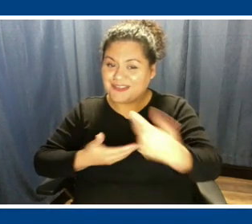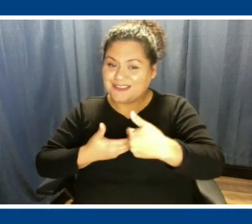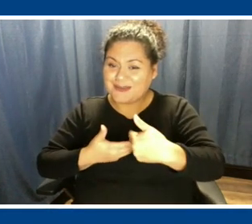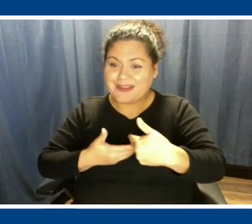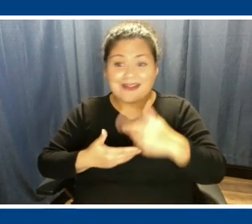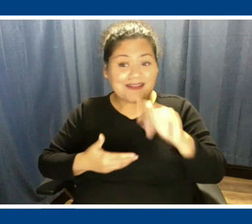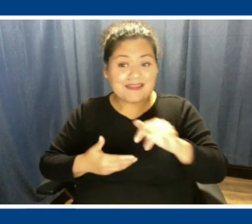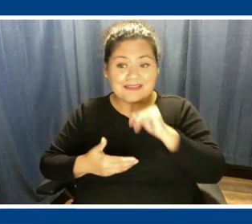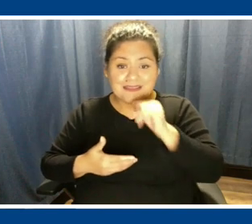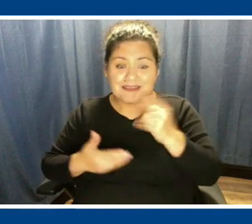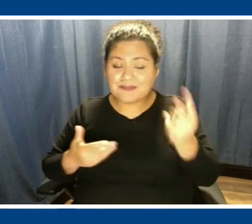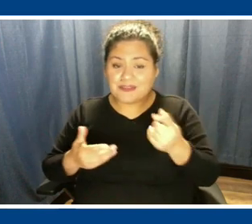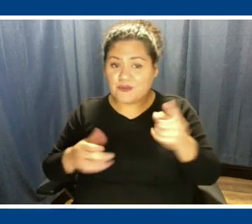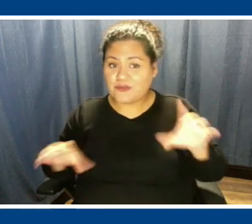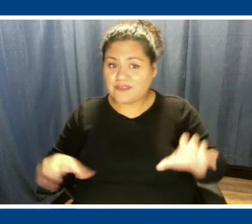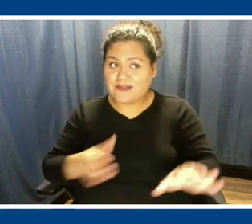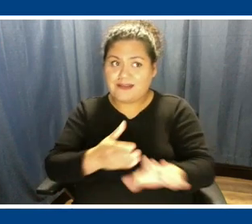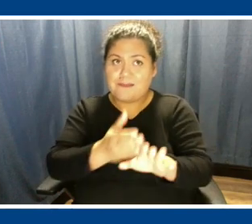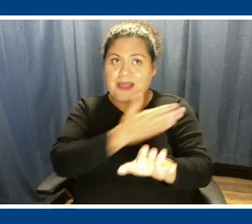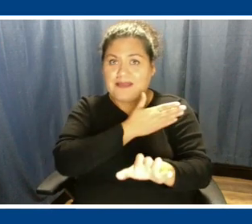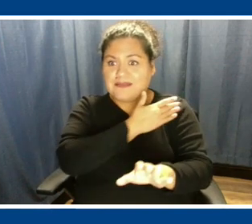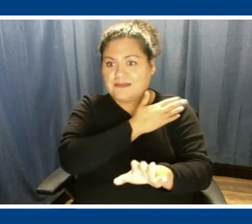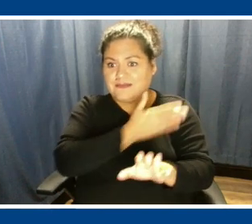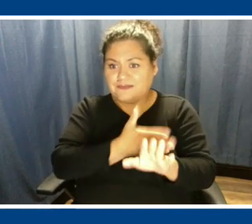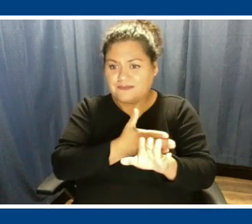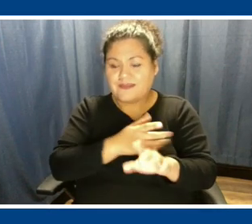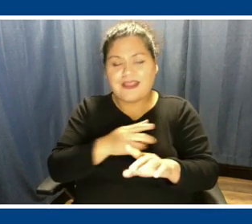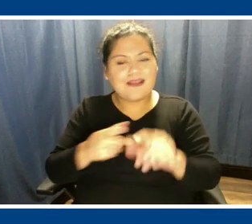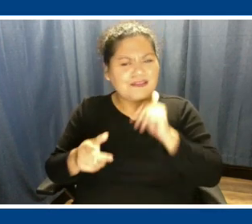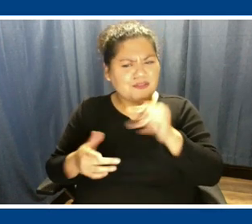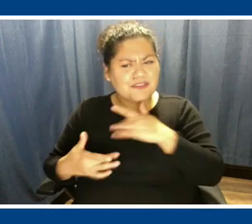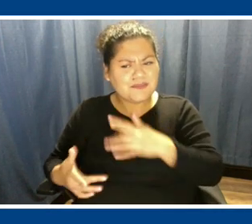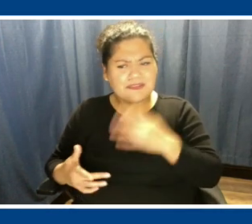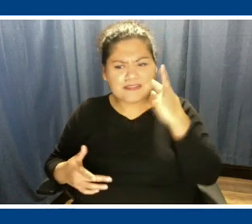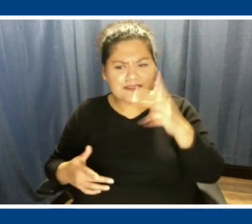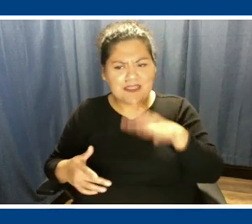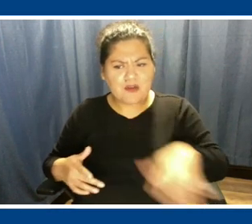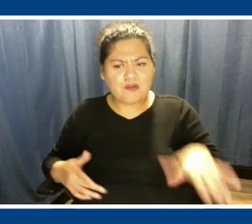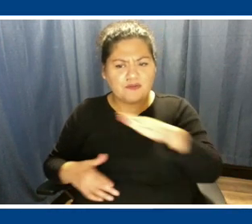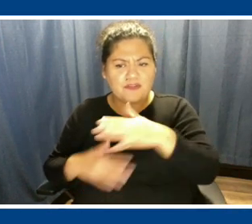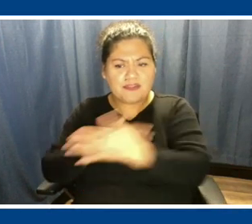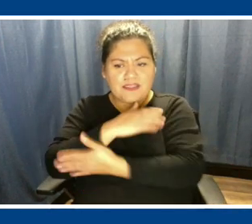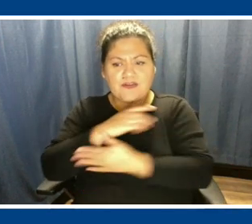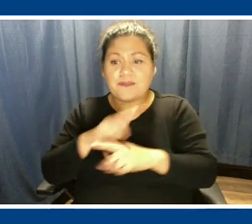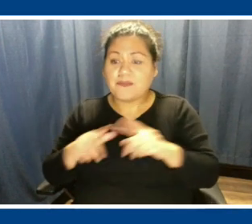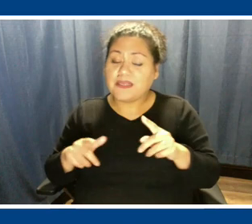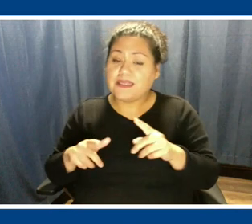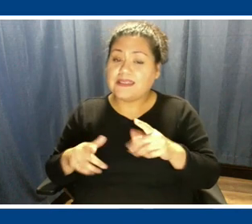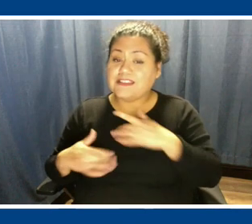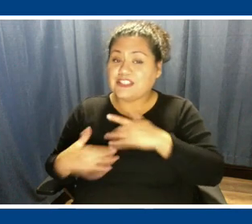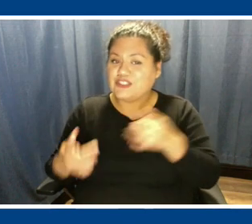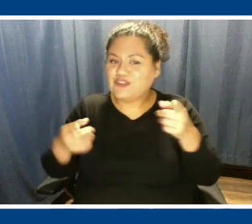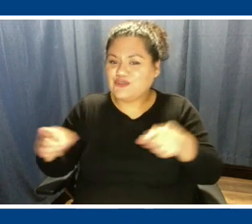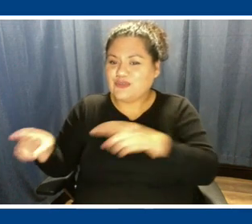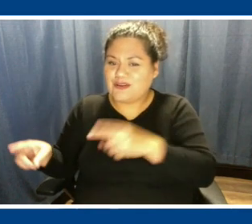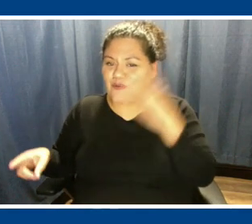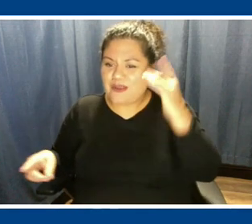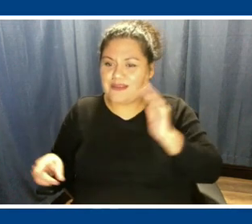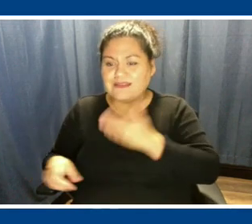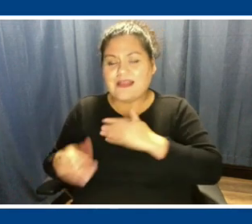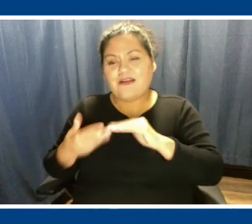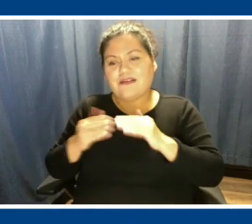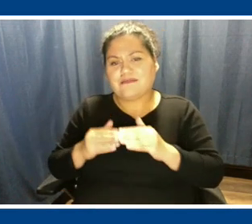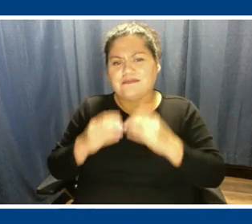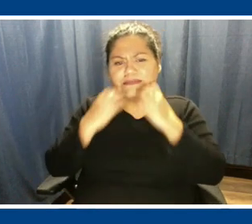we've done historically and that's not something you typically see in the country. But it is a trend because our community cares deeply about